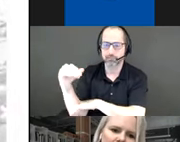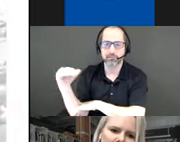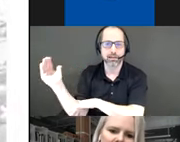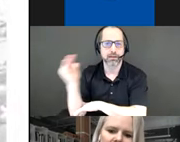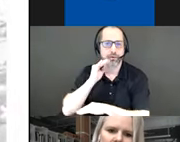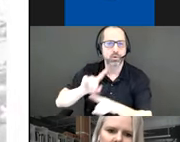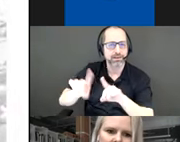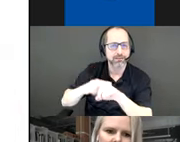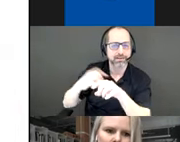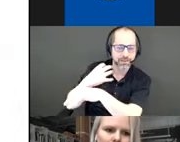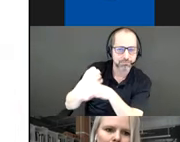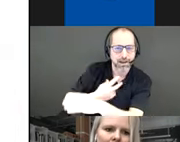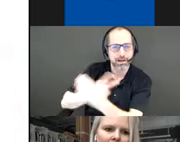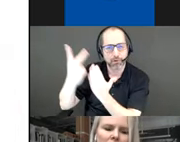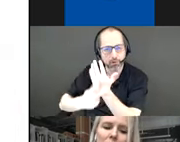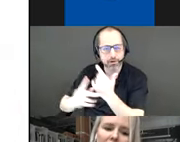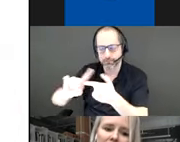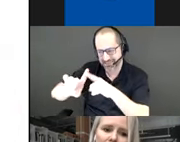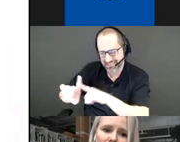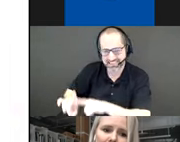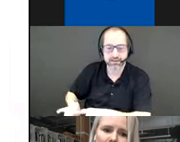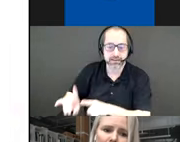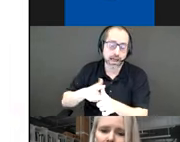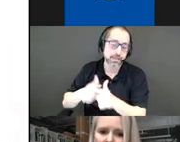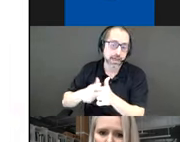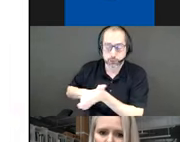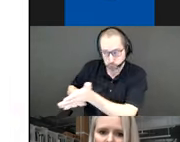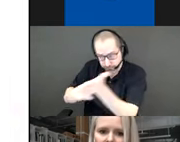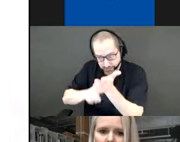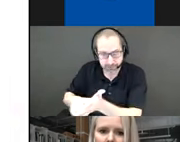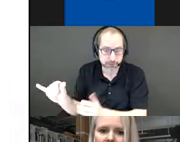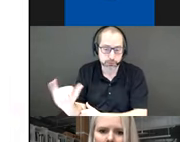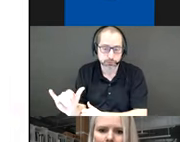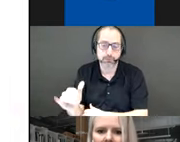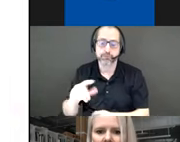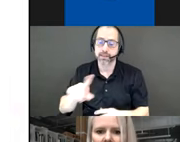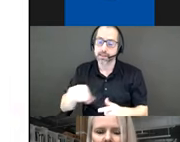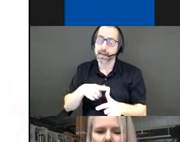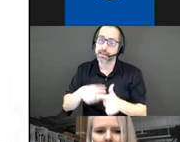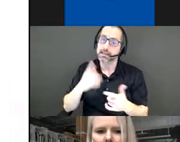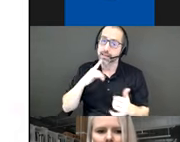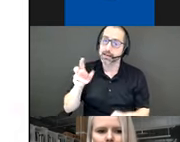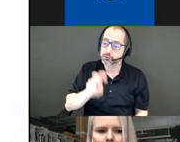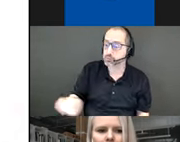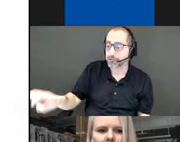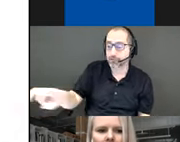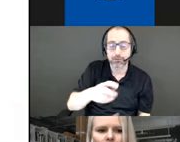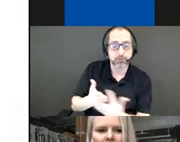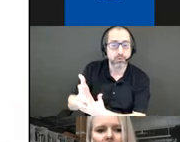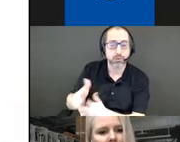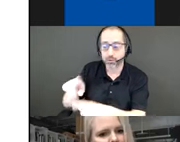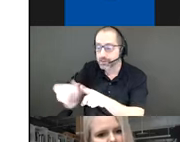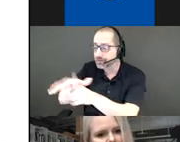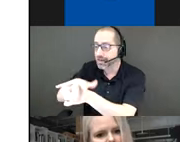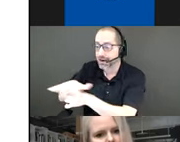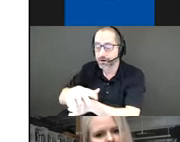to serve as maintenance equipment. And maybe occasionally travel to important city places as ambassadors for the Bentway, or